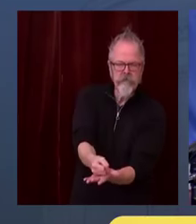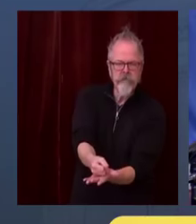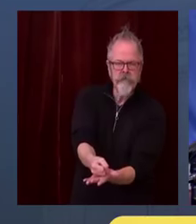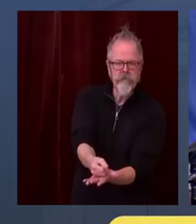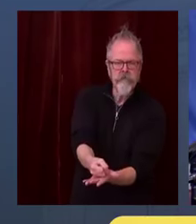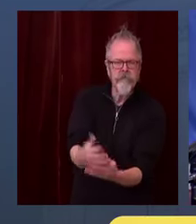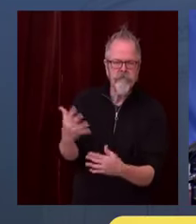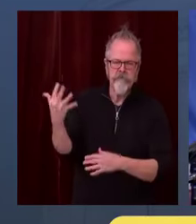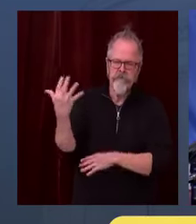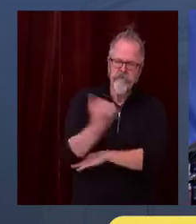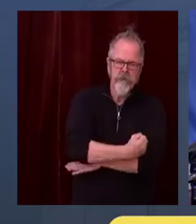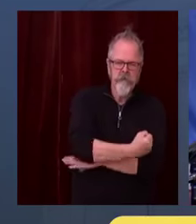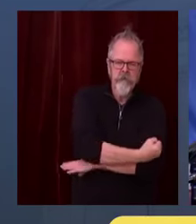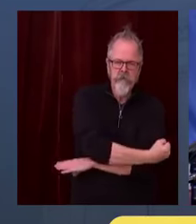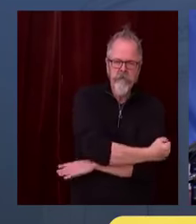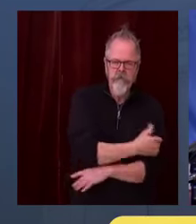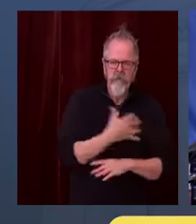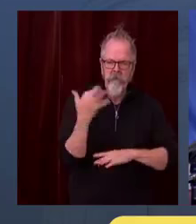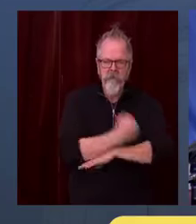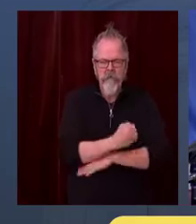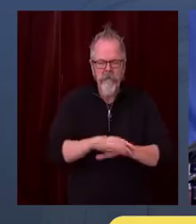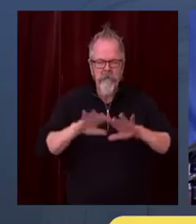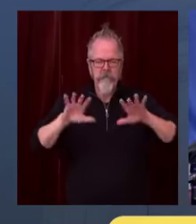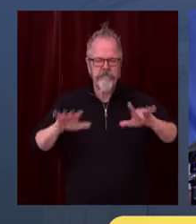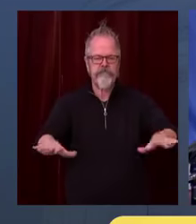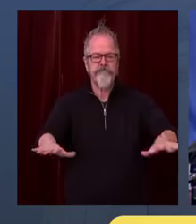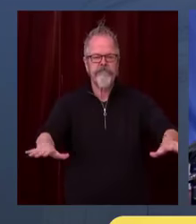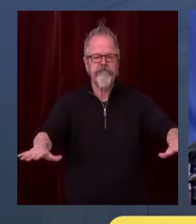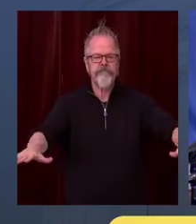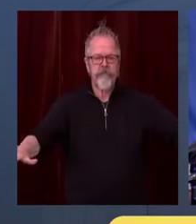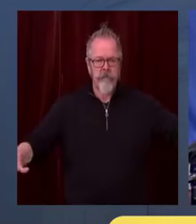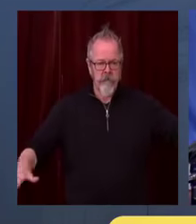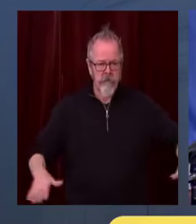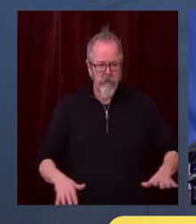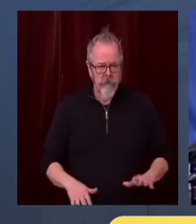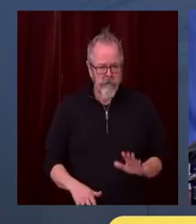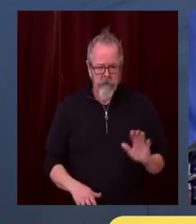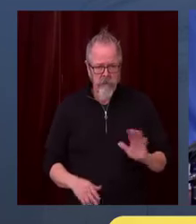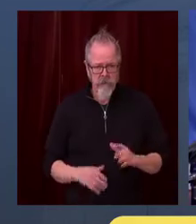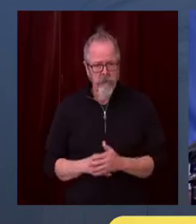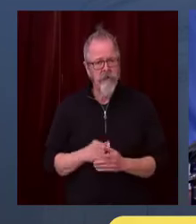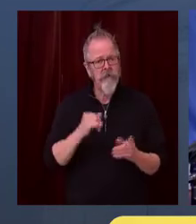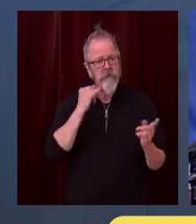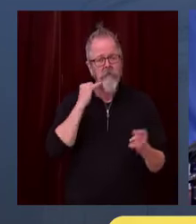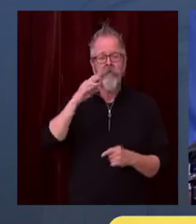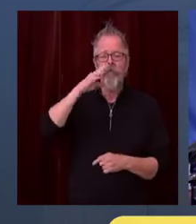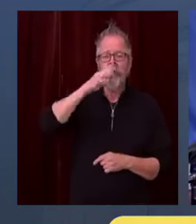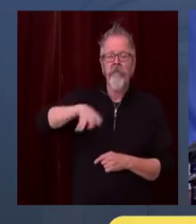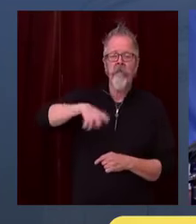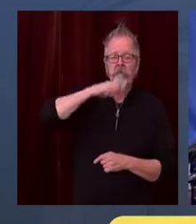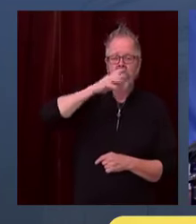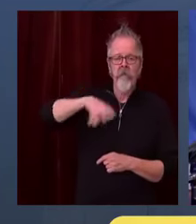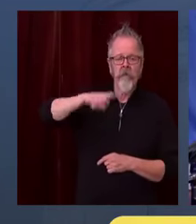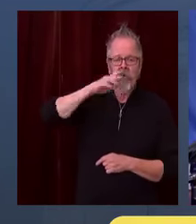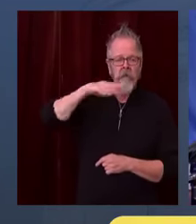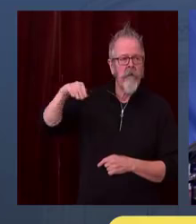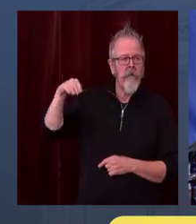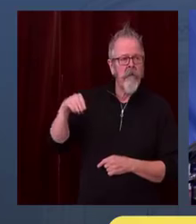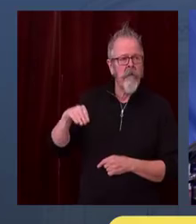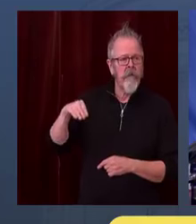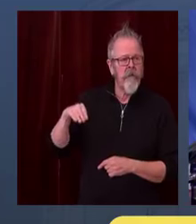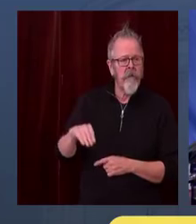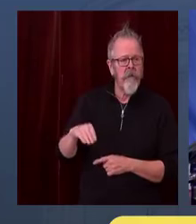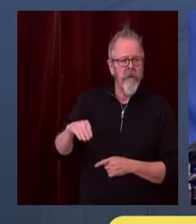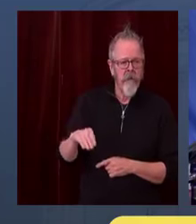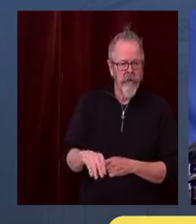and they would be really making a mistake to assume that we're not for very difficult times if that just collapses,